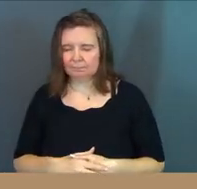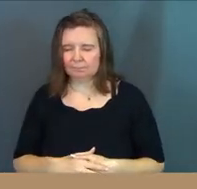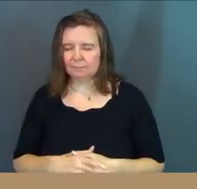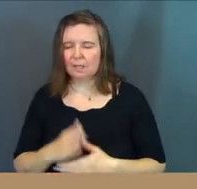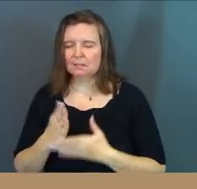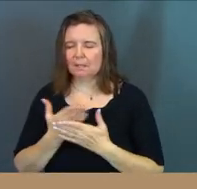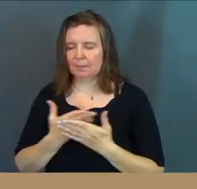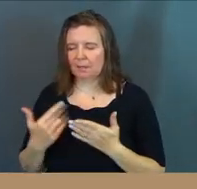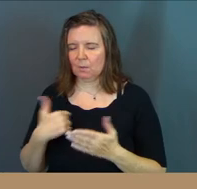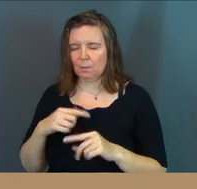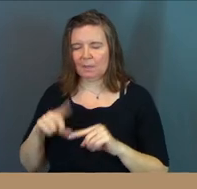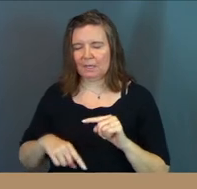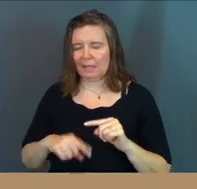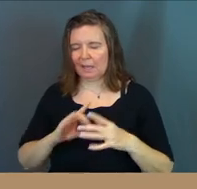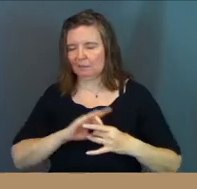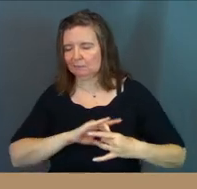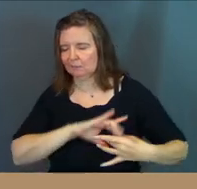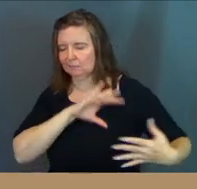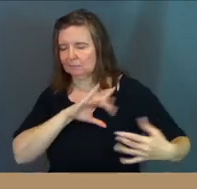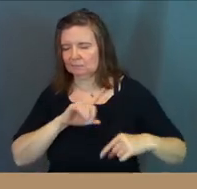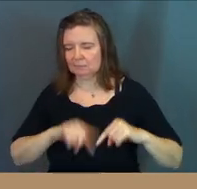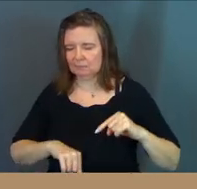And there's some things that we can't shake.